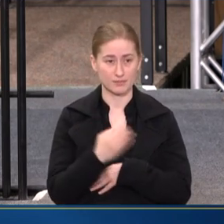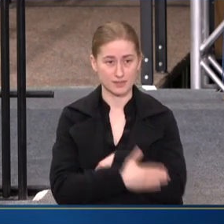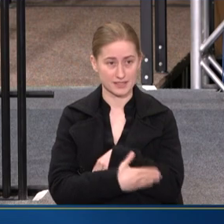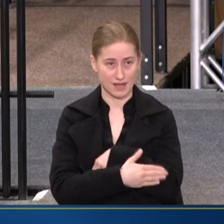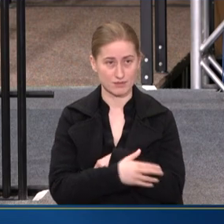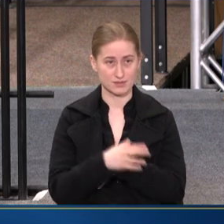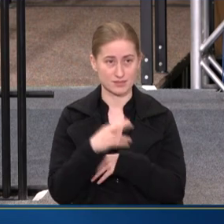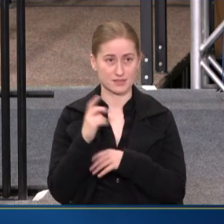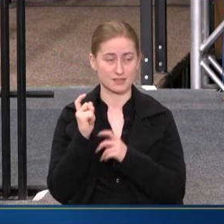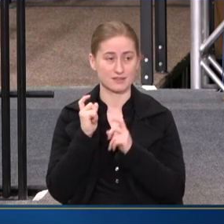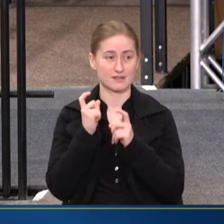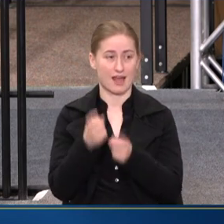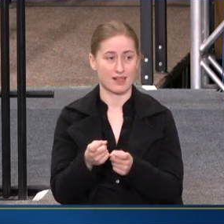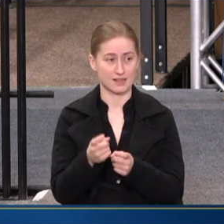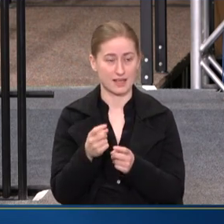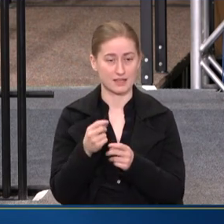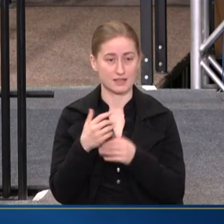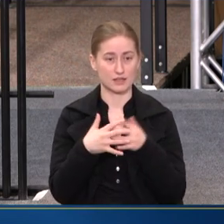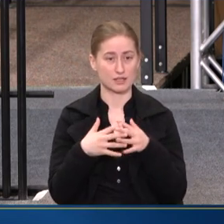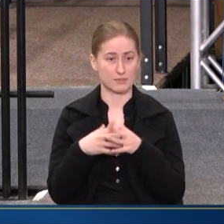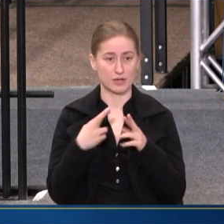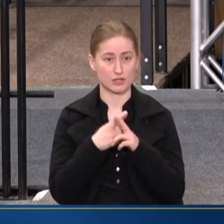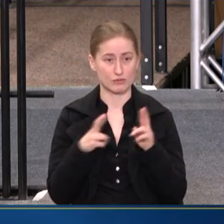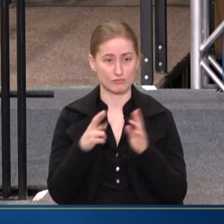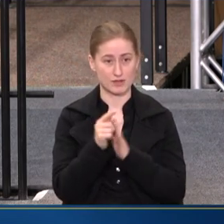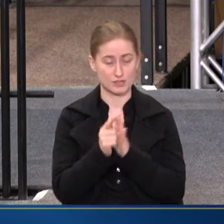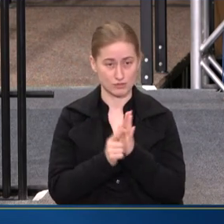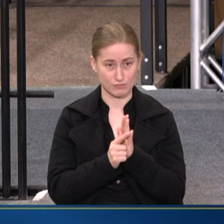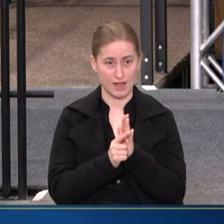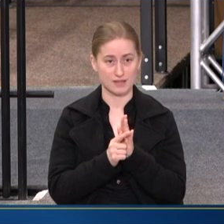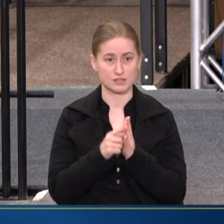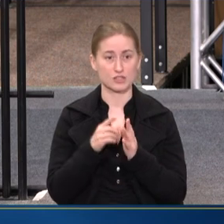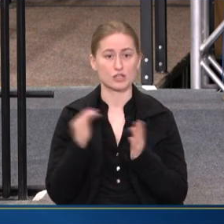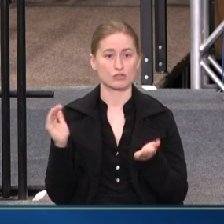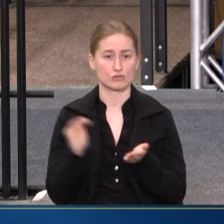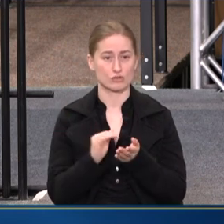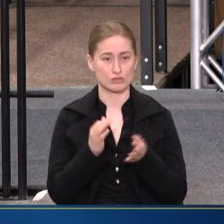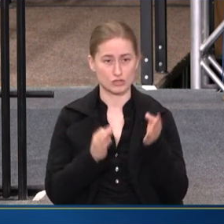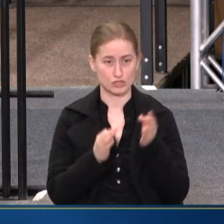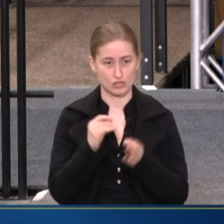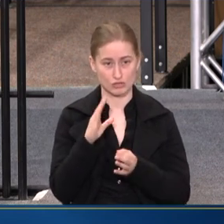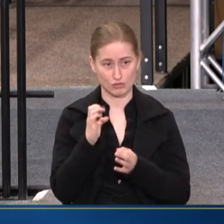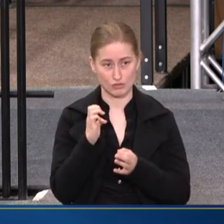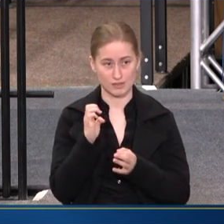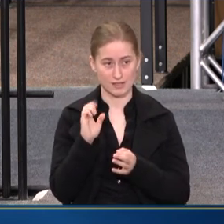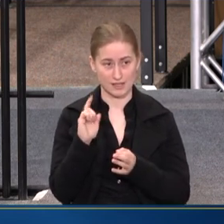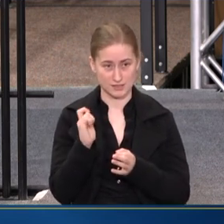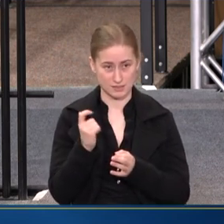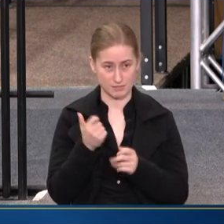the American Rescue Plan Act recovery funds to reduce the judicial caseload backlog.